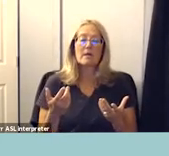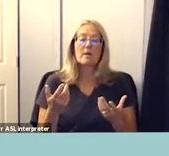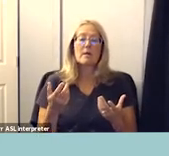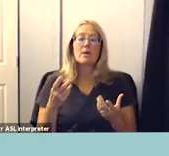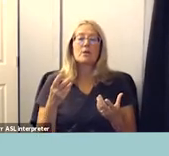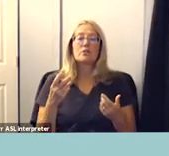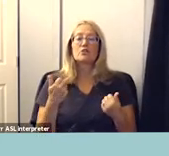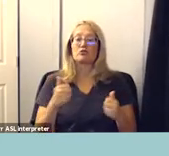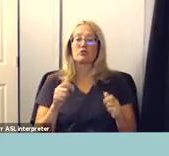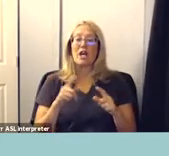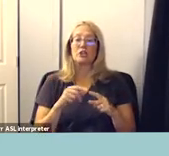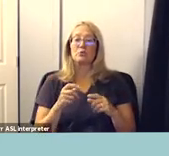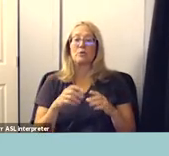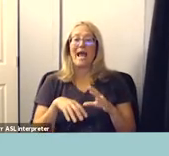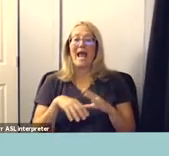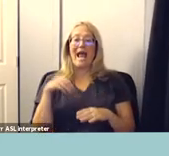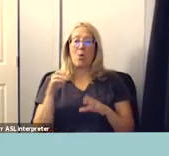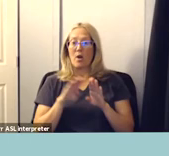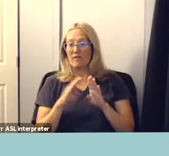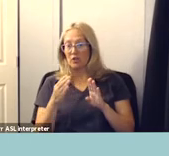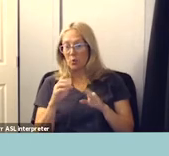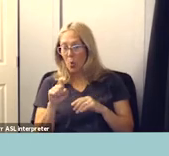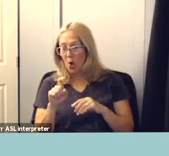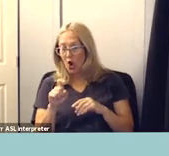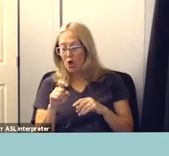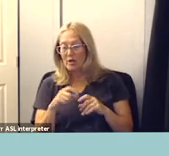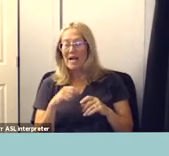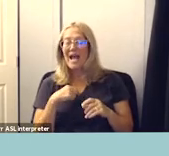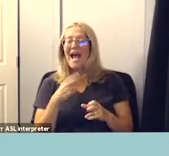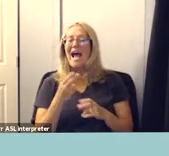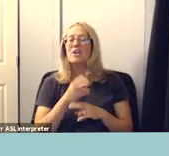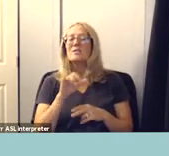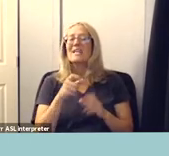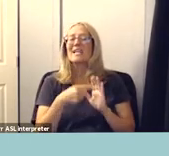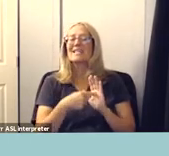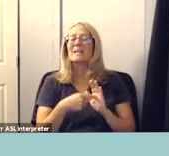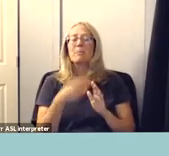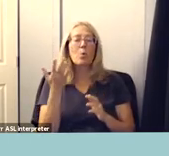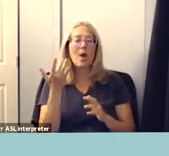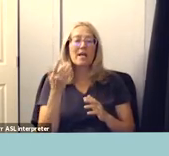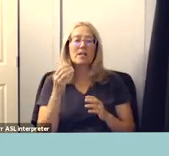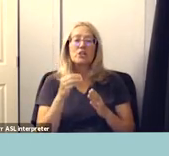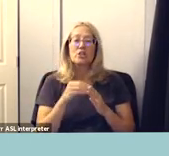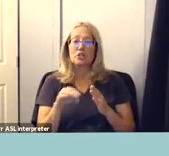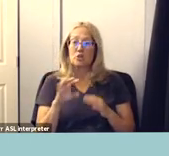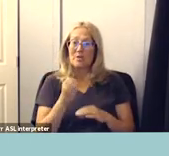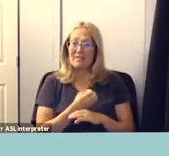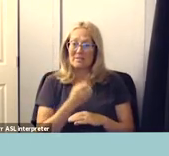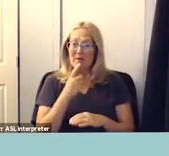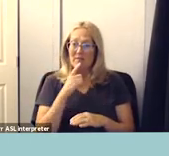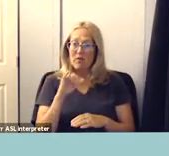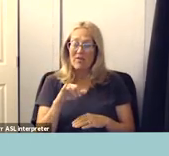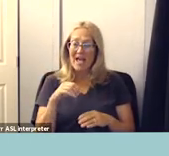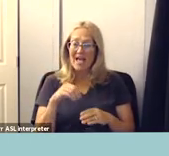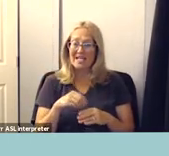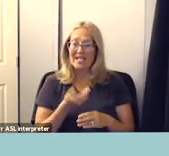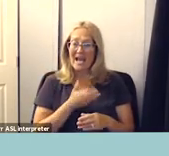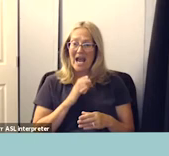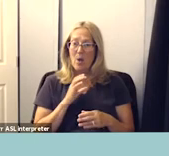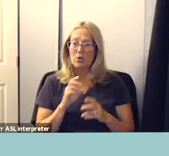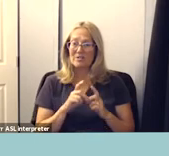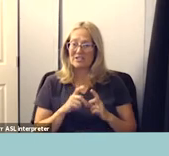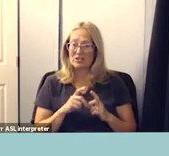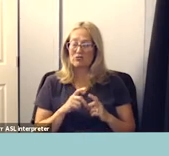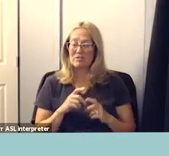get out of a doorway and i use that example because students have been expelled in our district for that behavior